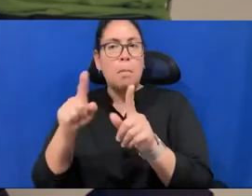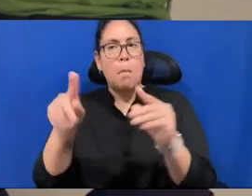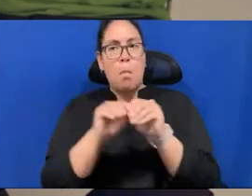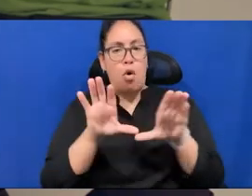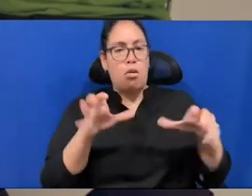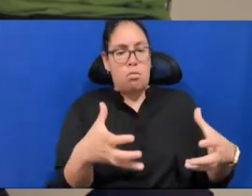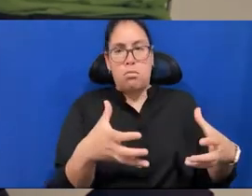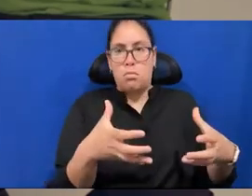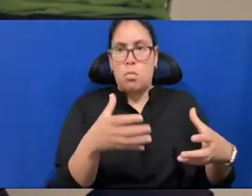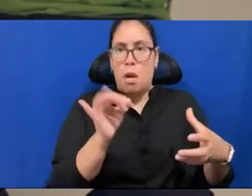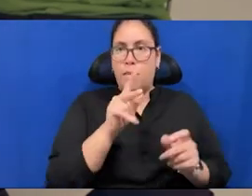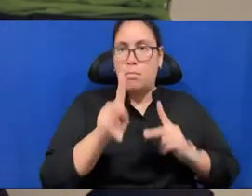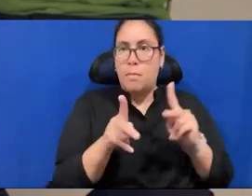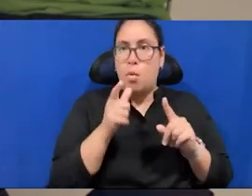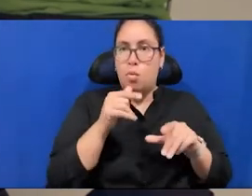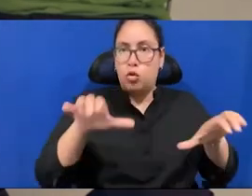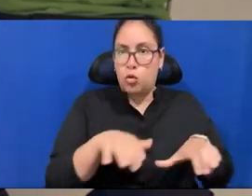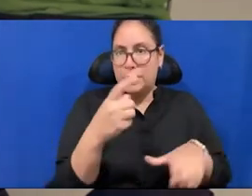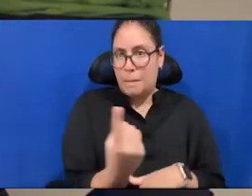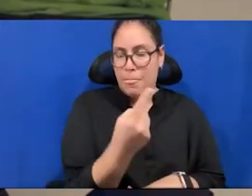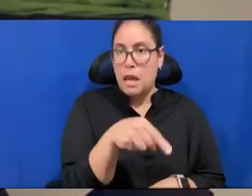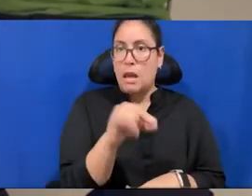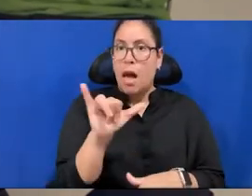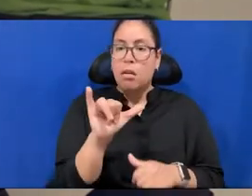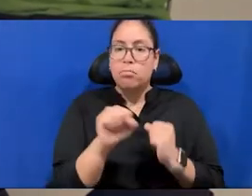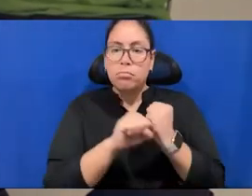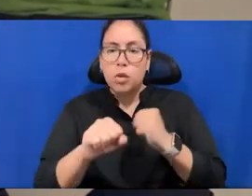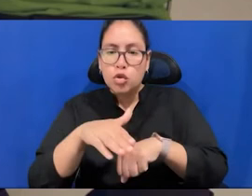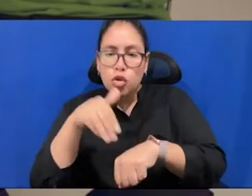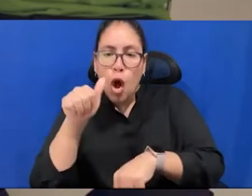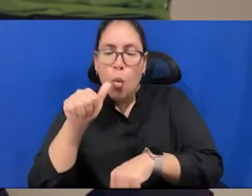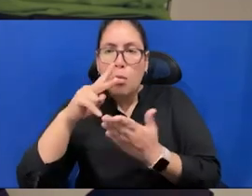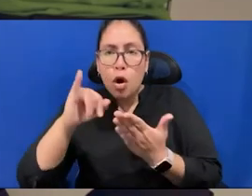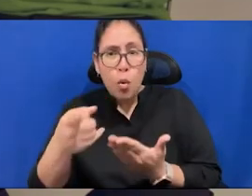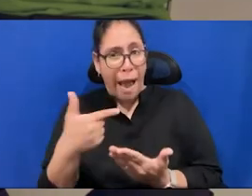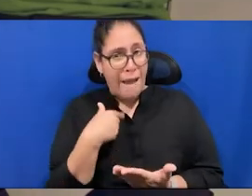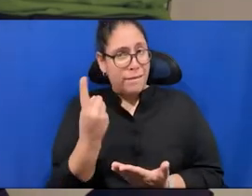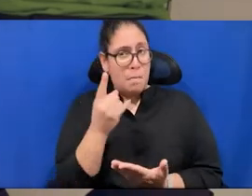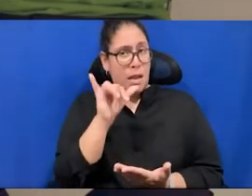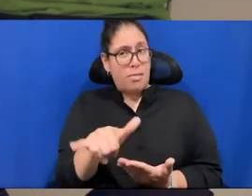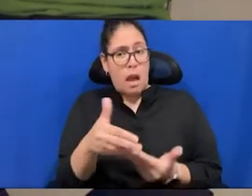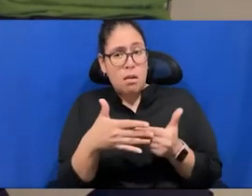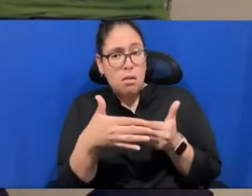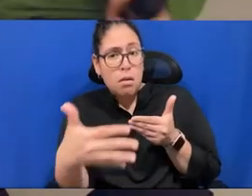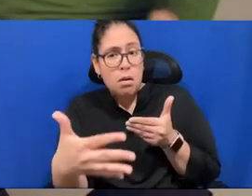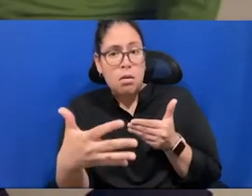these are slower projects. Do you have such projects which are evolving more over, you know, years or decades or centuries? Well,